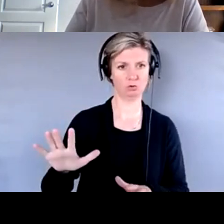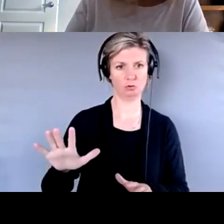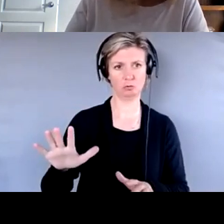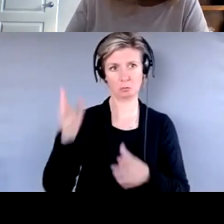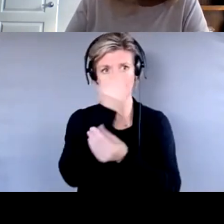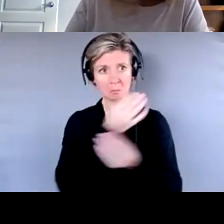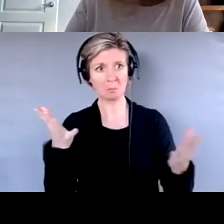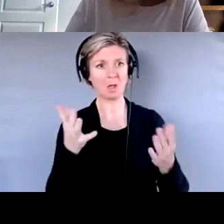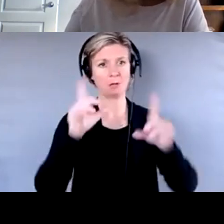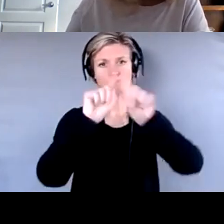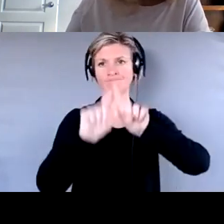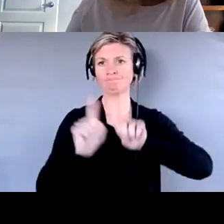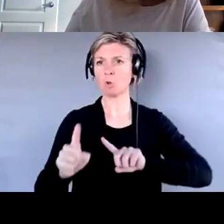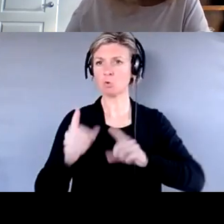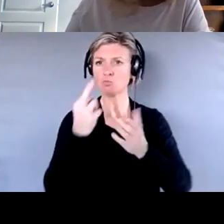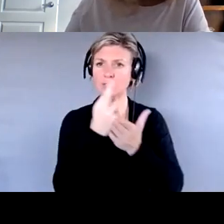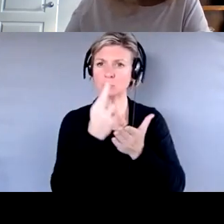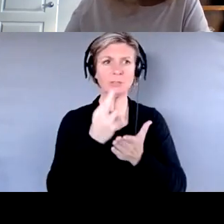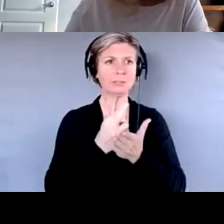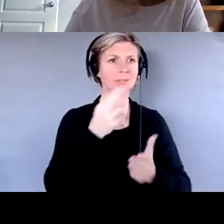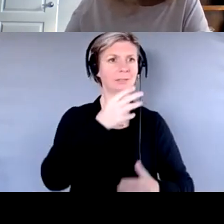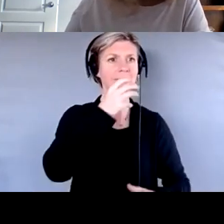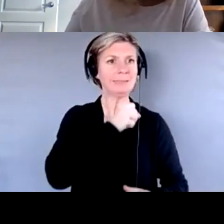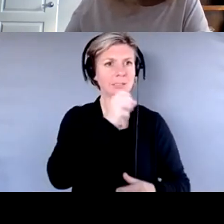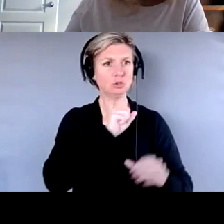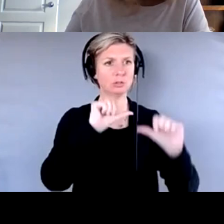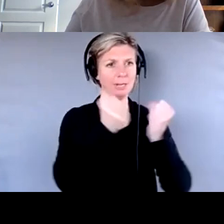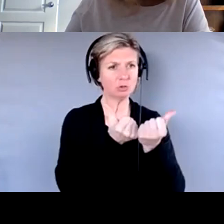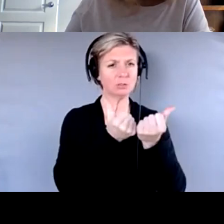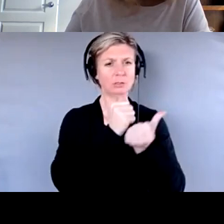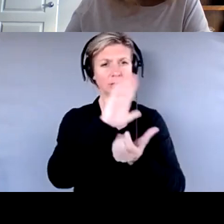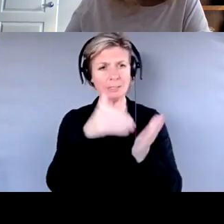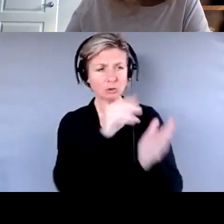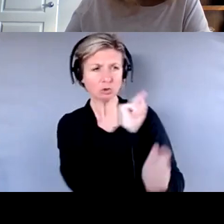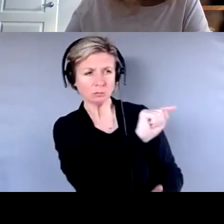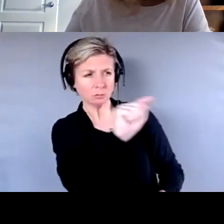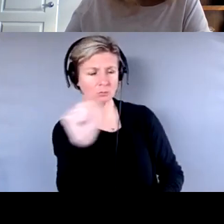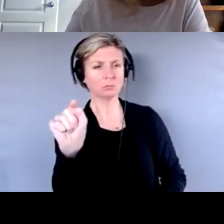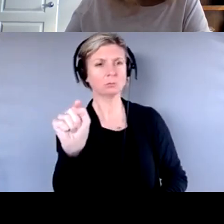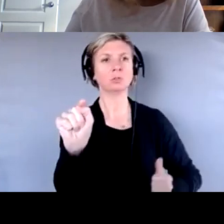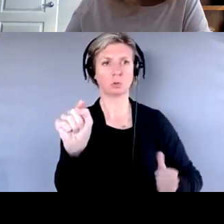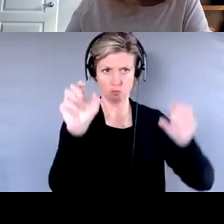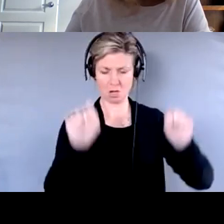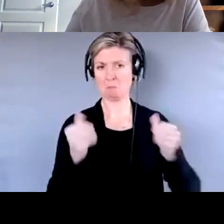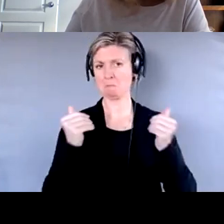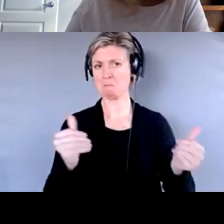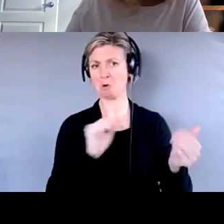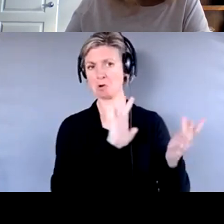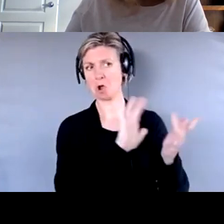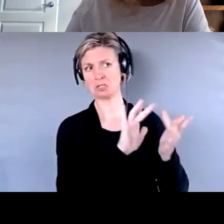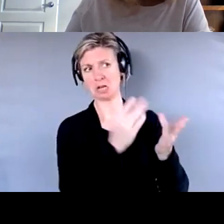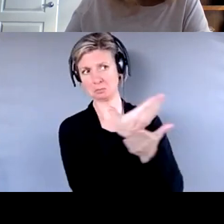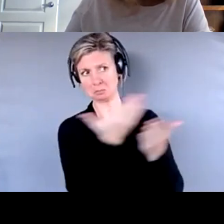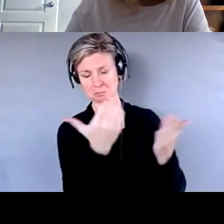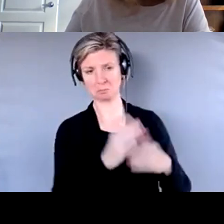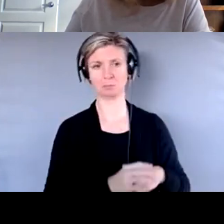can assist. And certainly if dependent on what it is they success, they, um, they suspect it might be that they